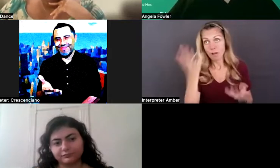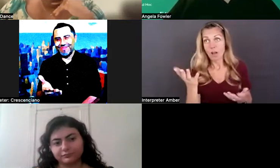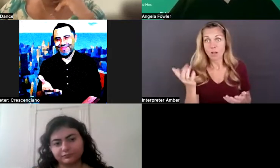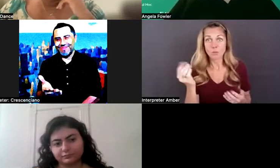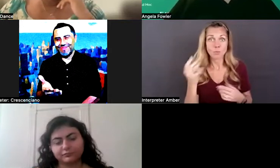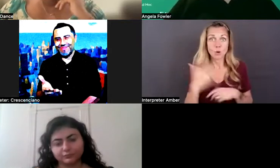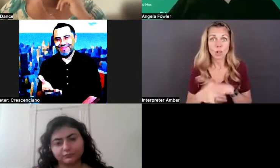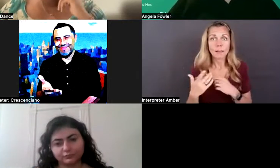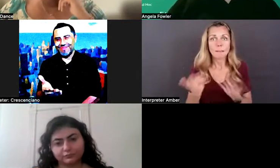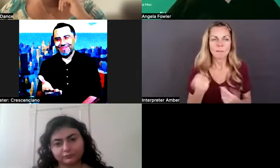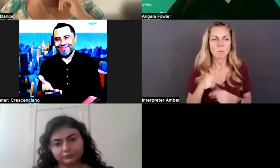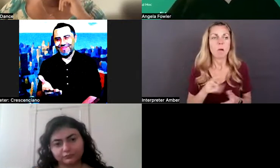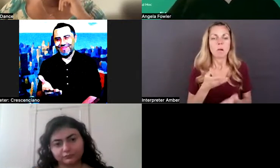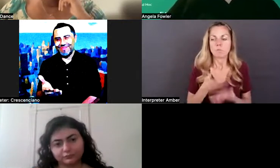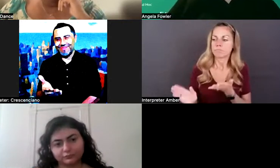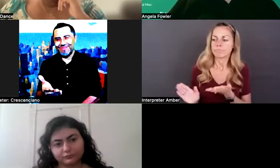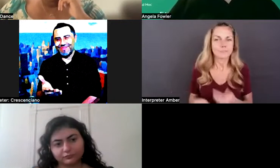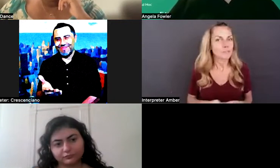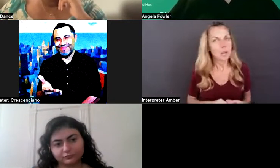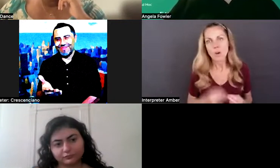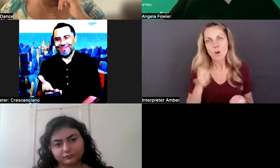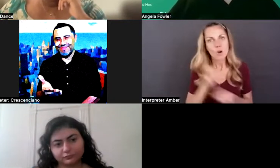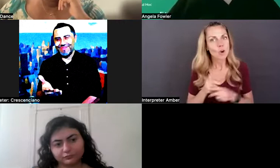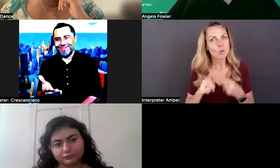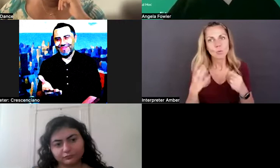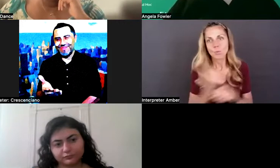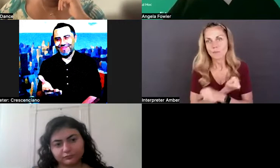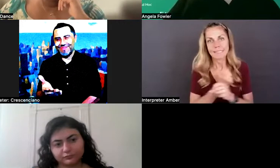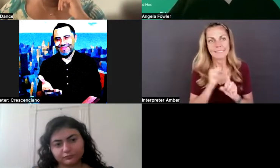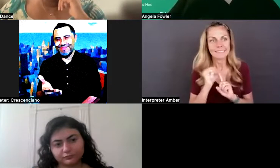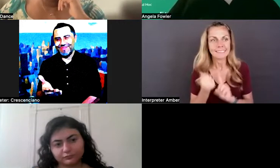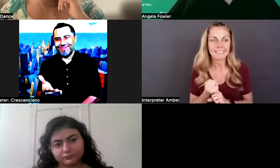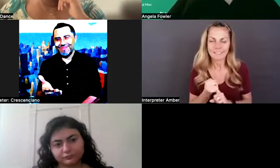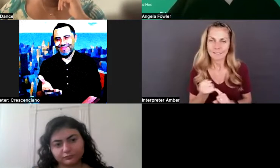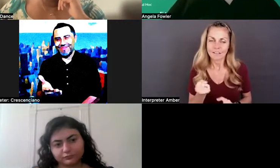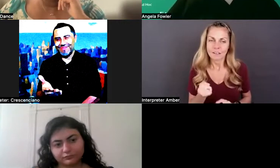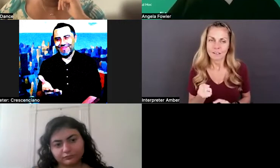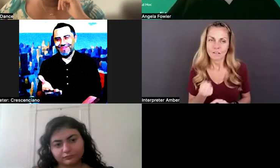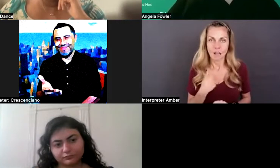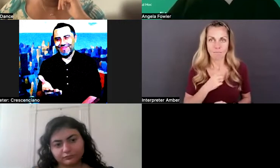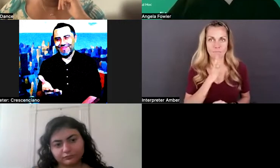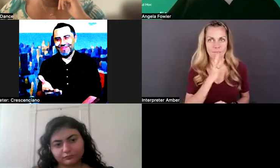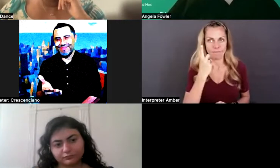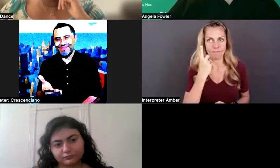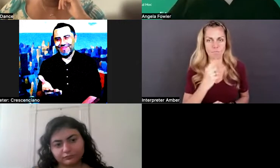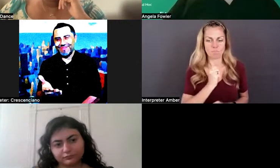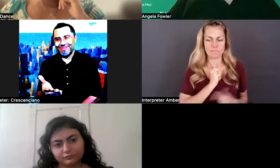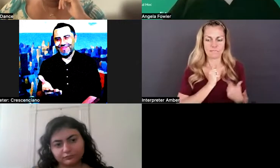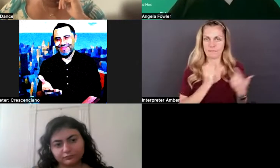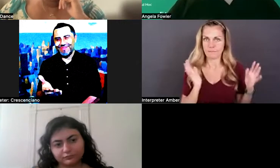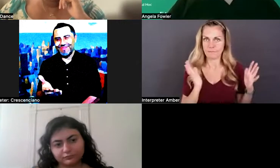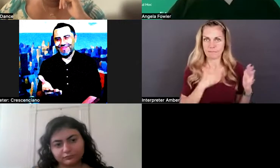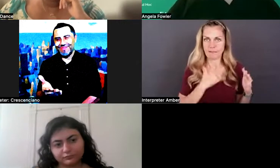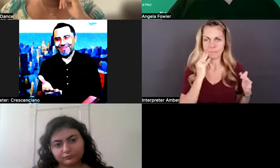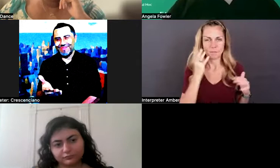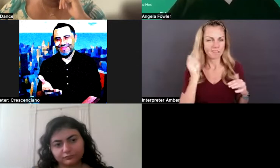really is a no-win situation, but I have found for myself. And again, I speak only for myself because we're all, we have